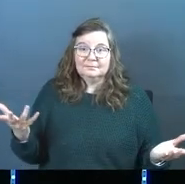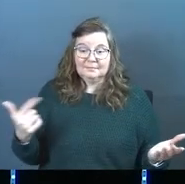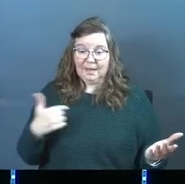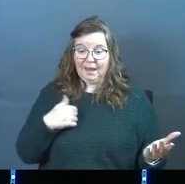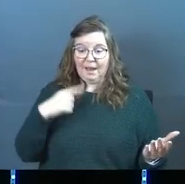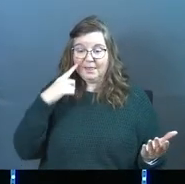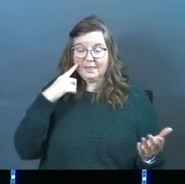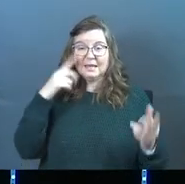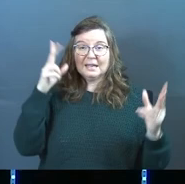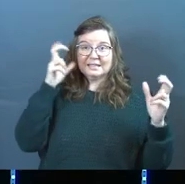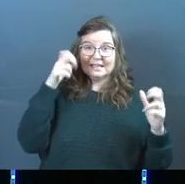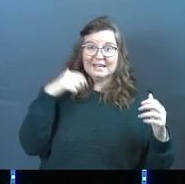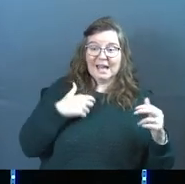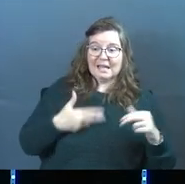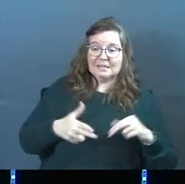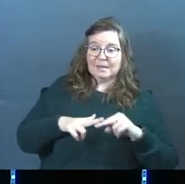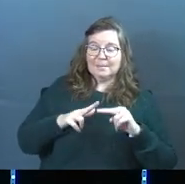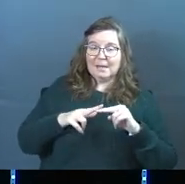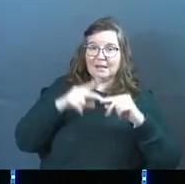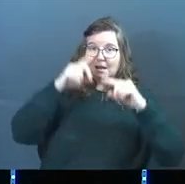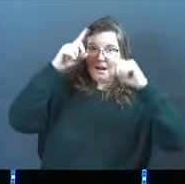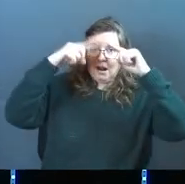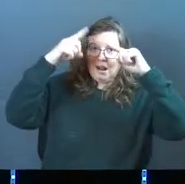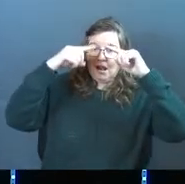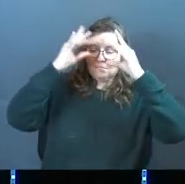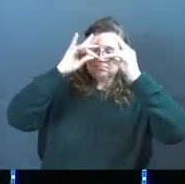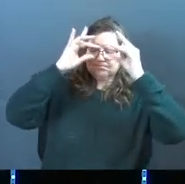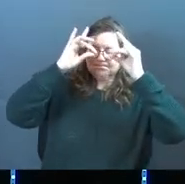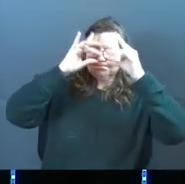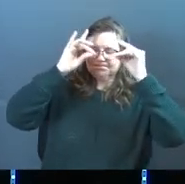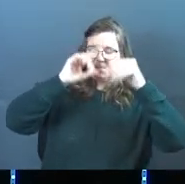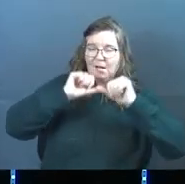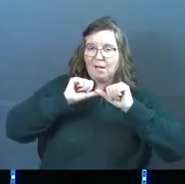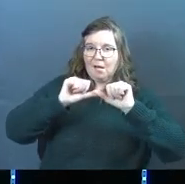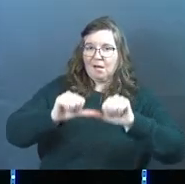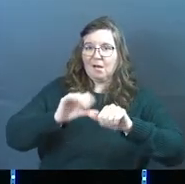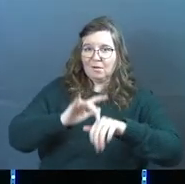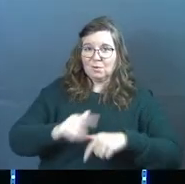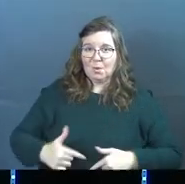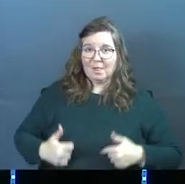I think Satan has been building a soundtrack into you all your life.